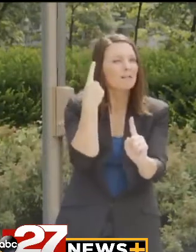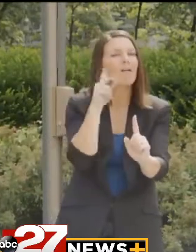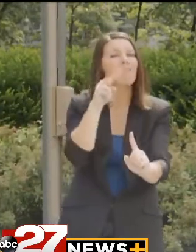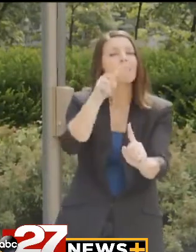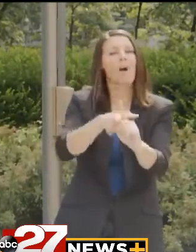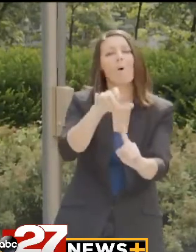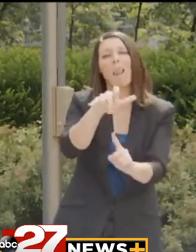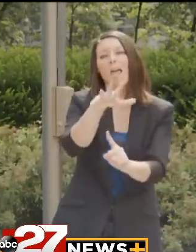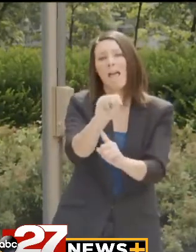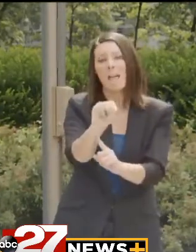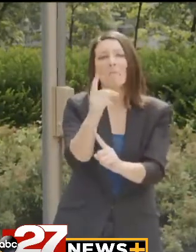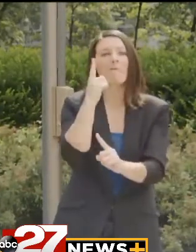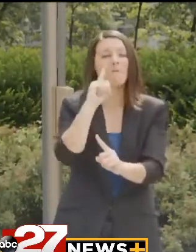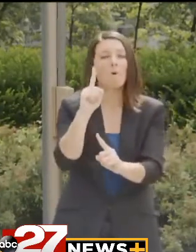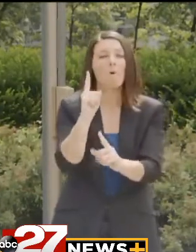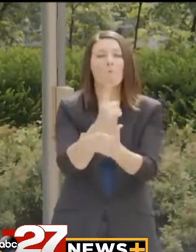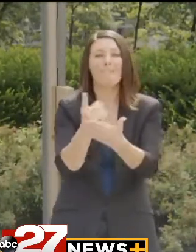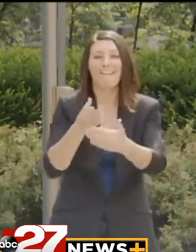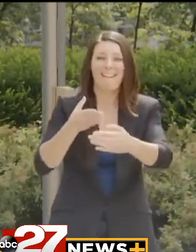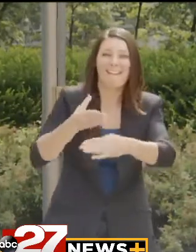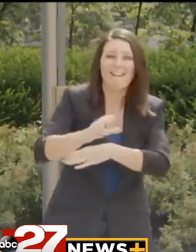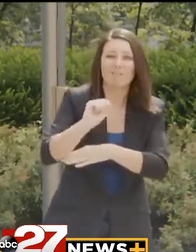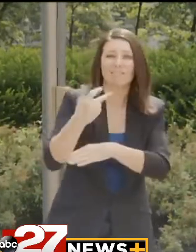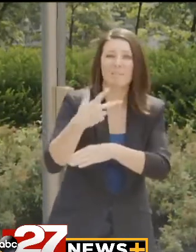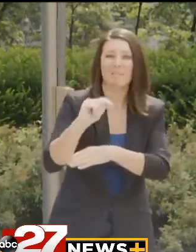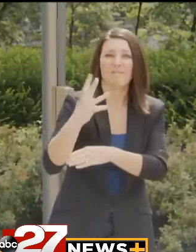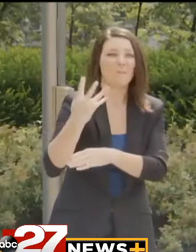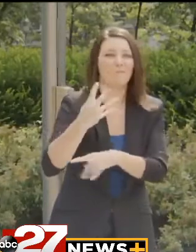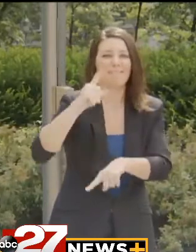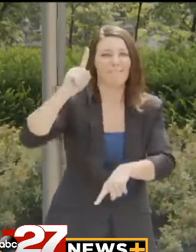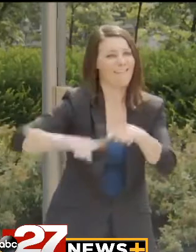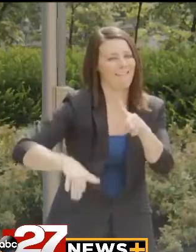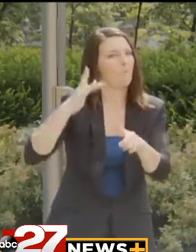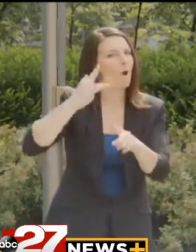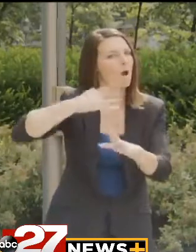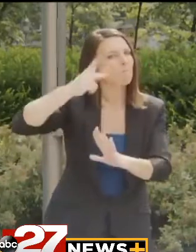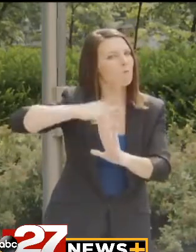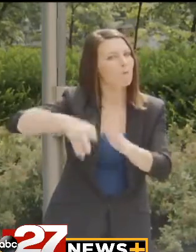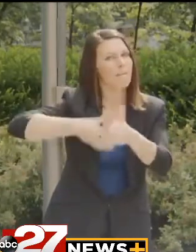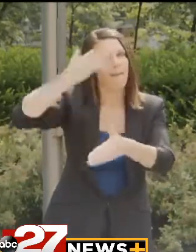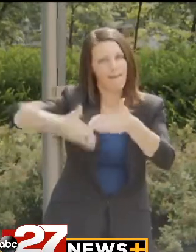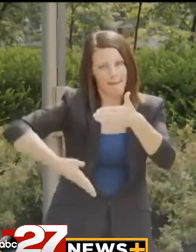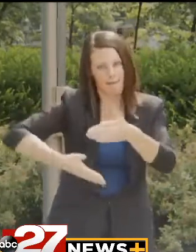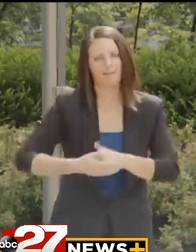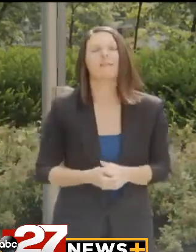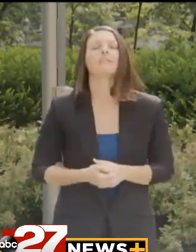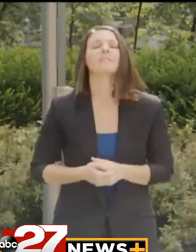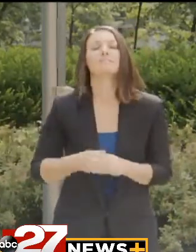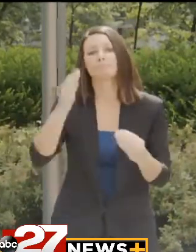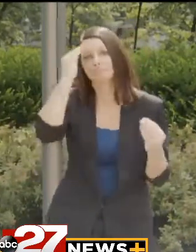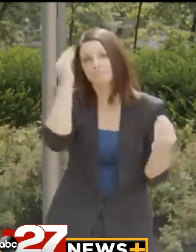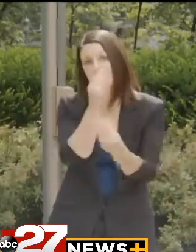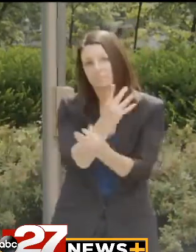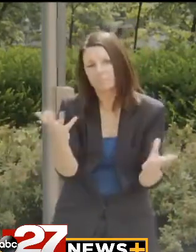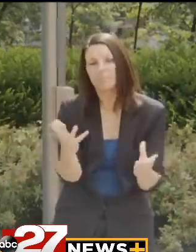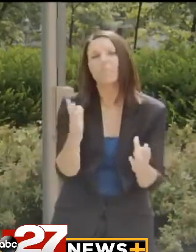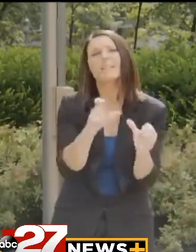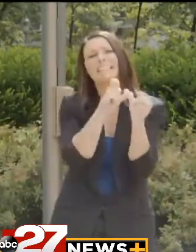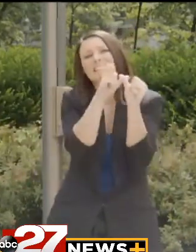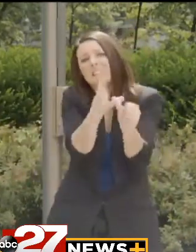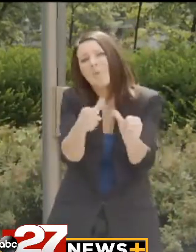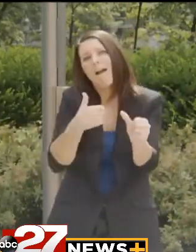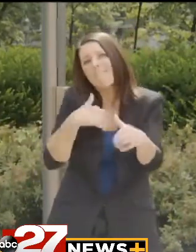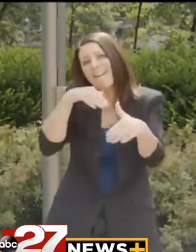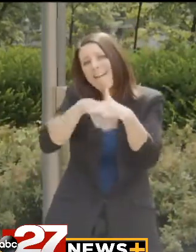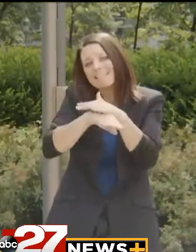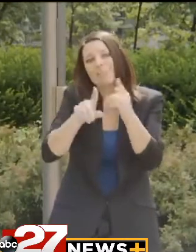to file claims for any week after September 4th because of the program end. We want them to know that they will continue to have